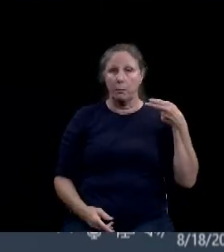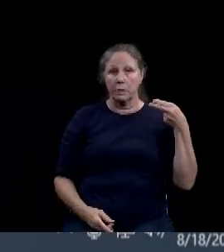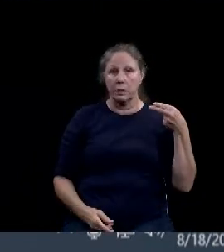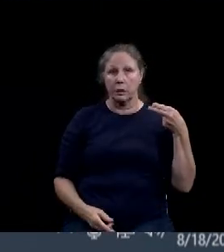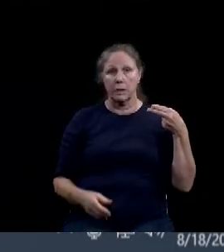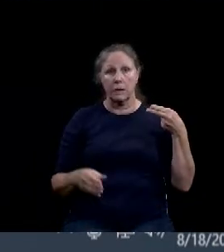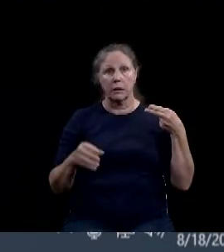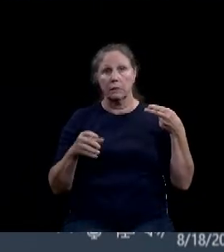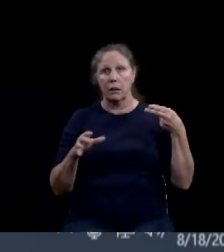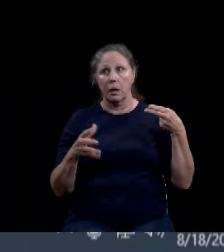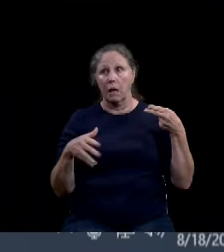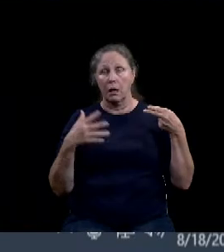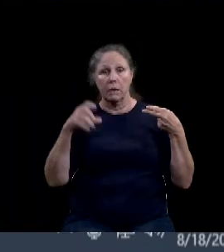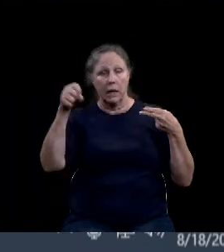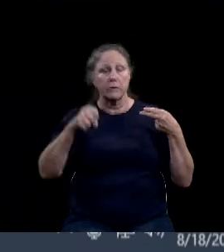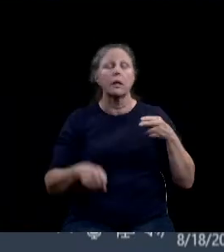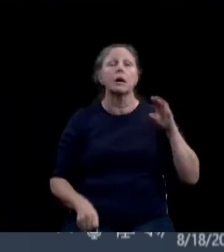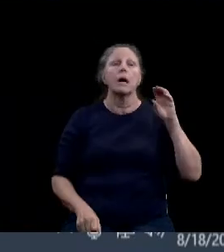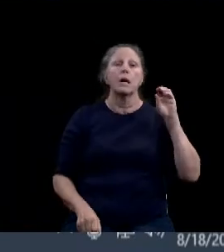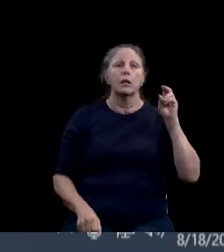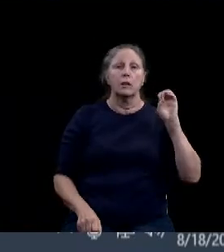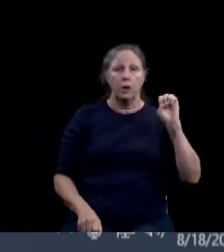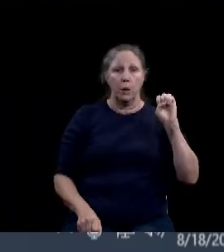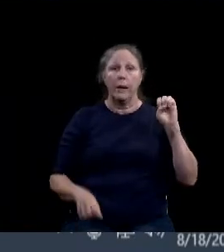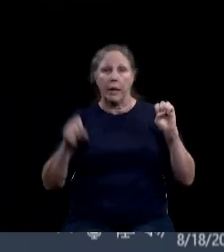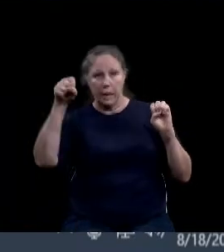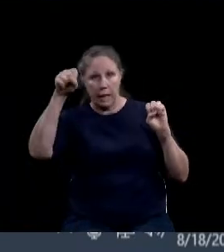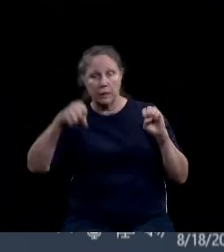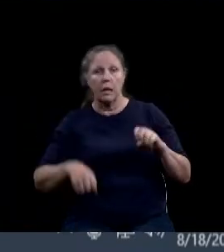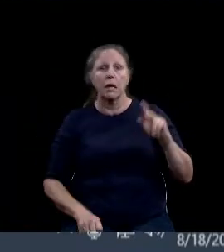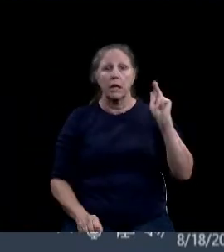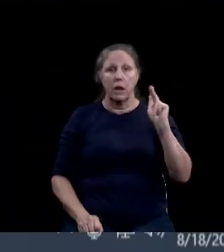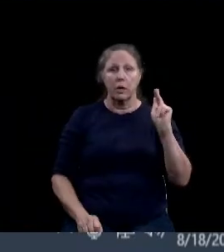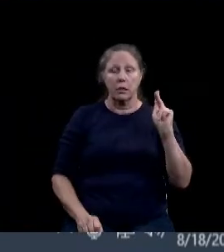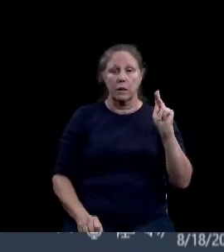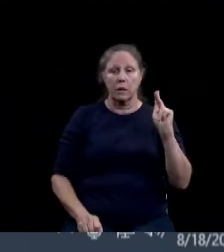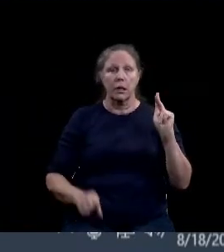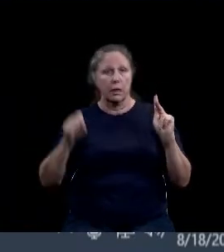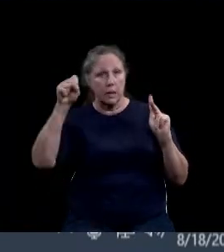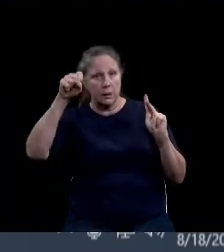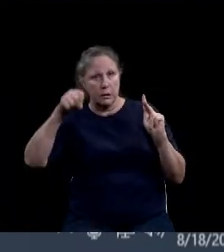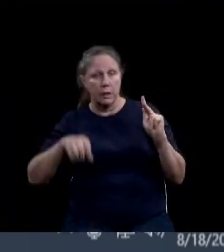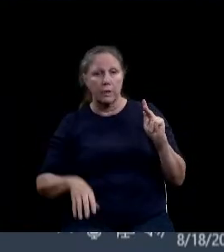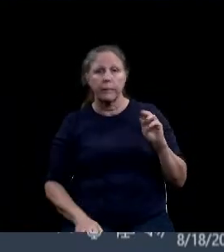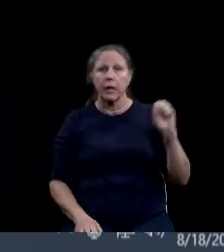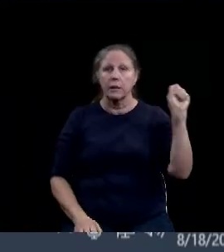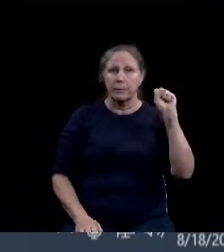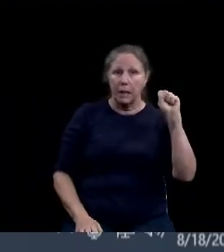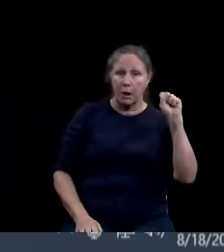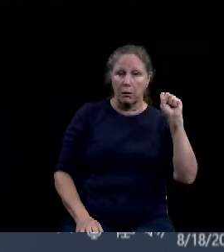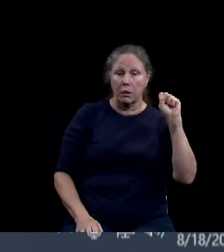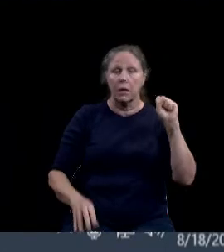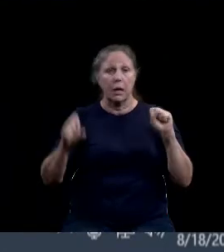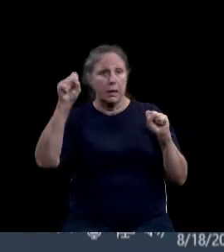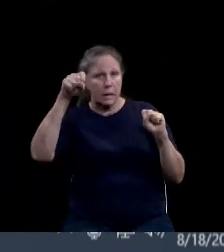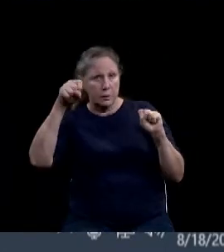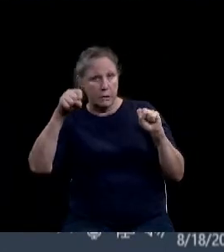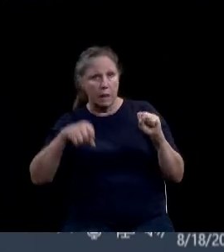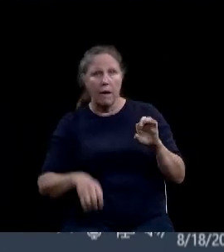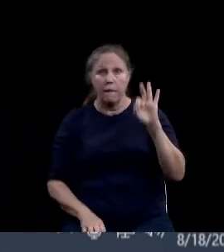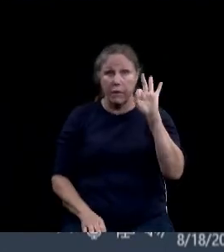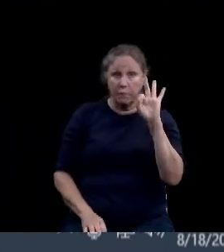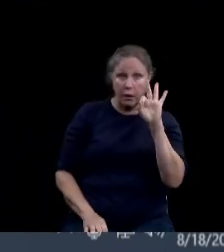Yes. Kennard. Yes. Sabido. Yes. Fairfield. Yes. Deaver.